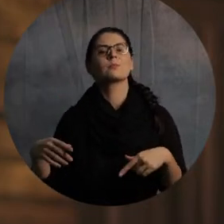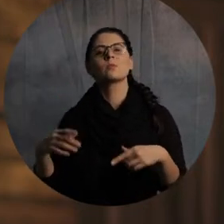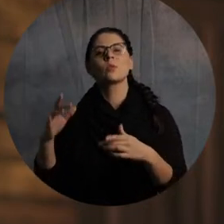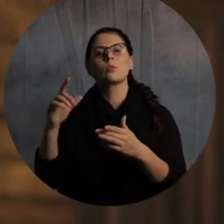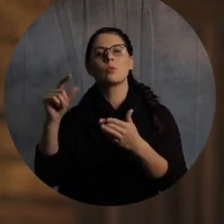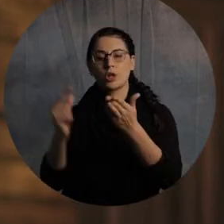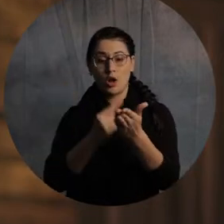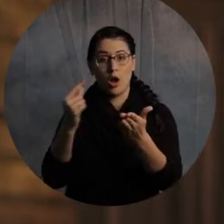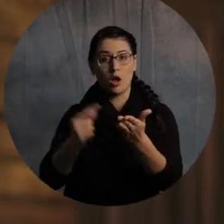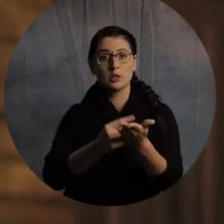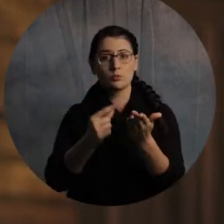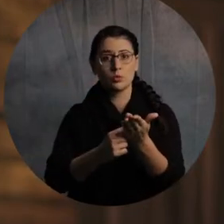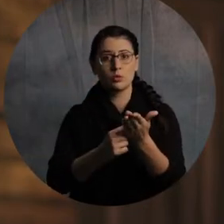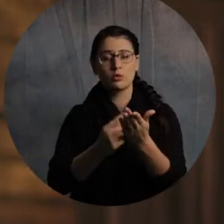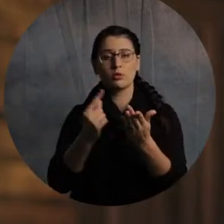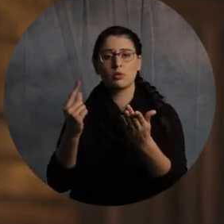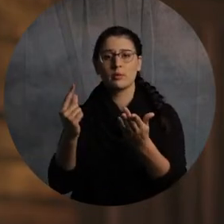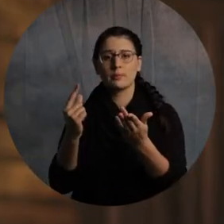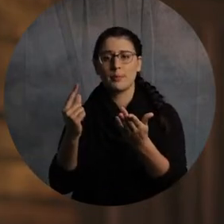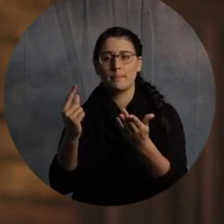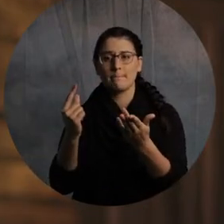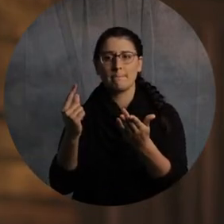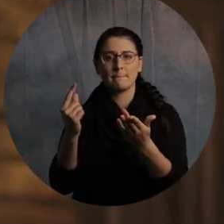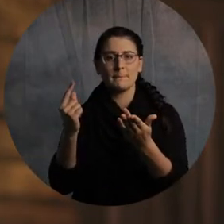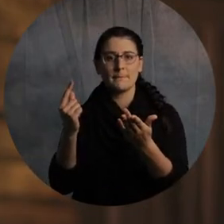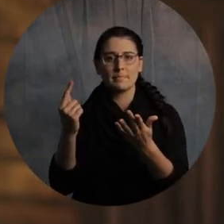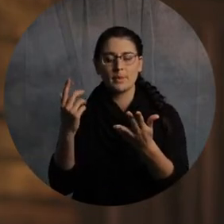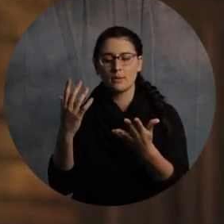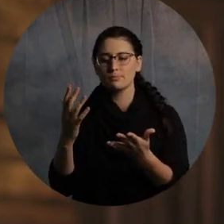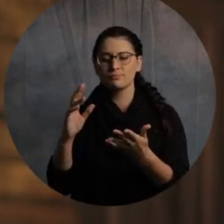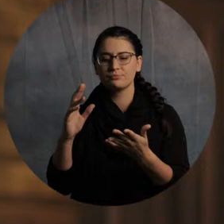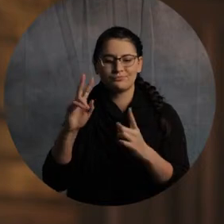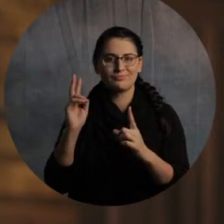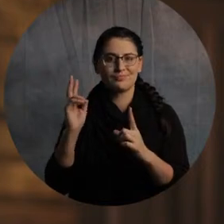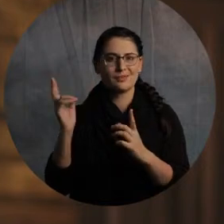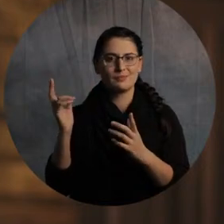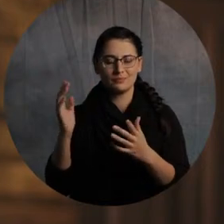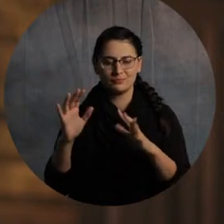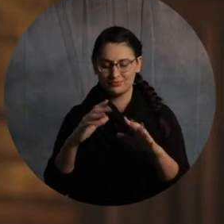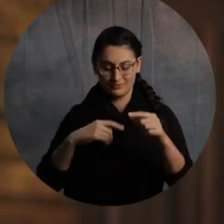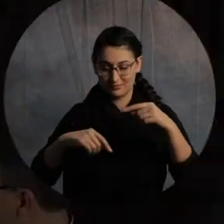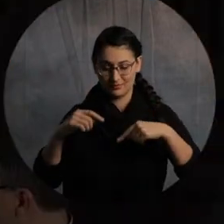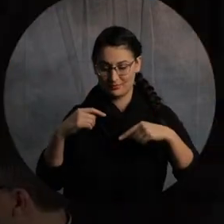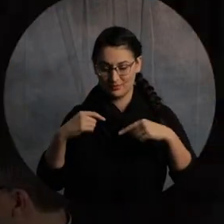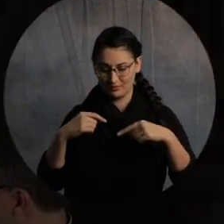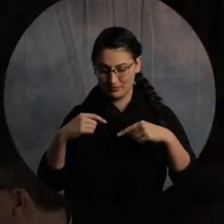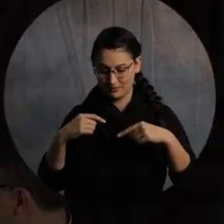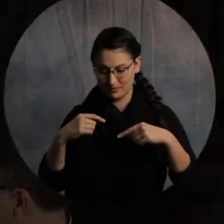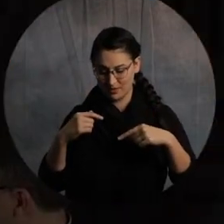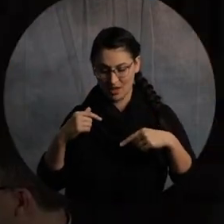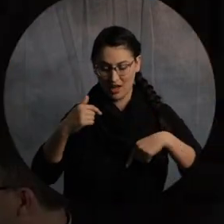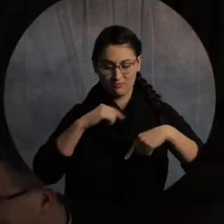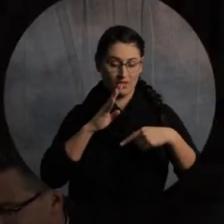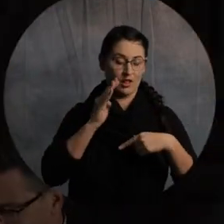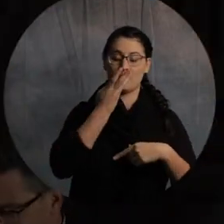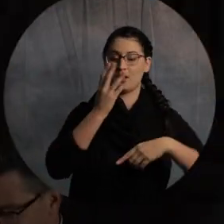gospel is not just the template, all right? The gospel is not just the power. Man, I'm rolling on these peas today.